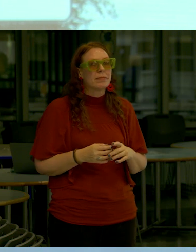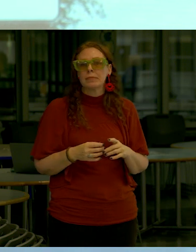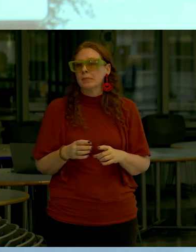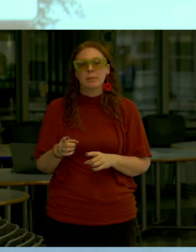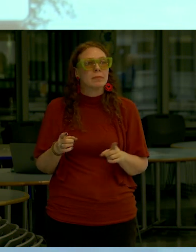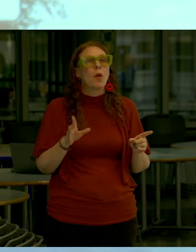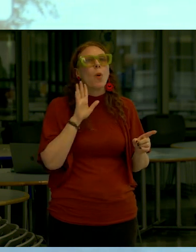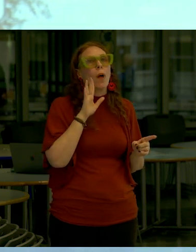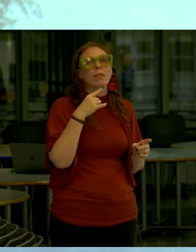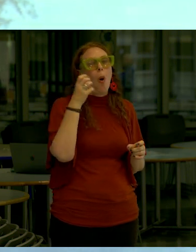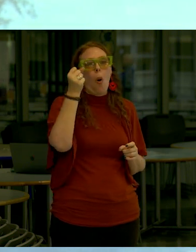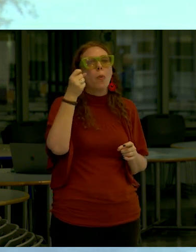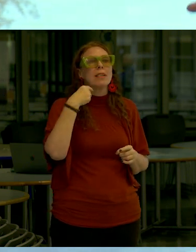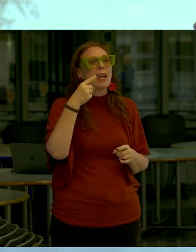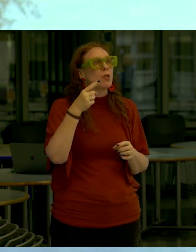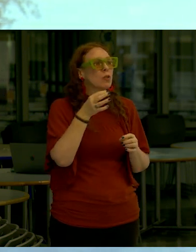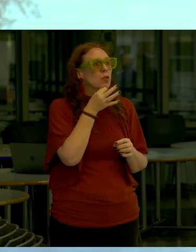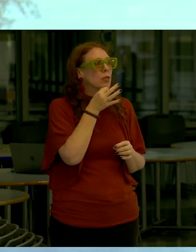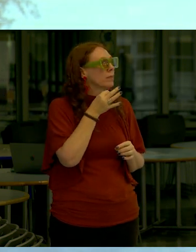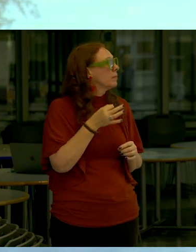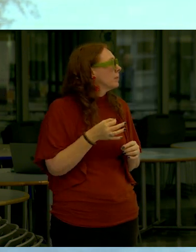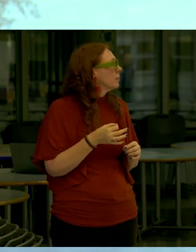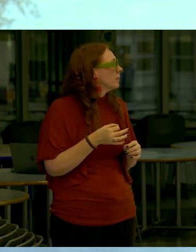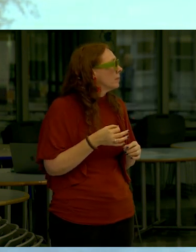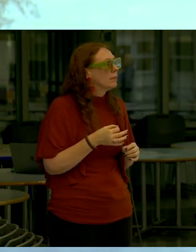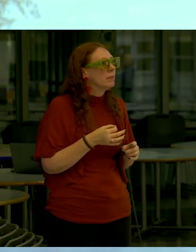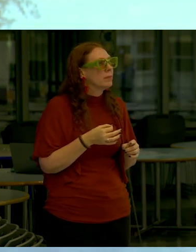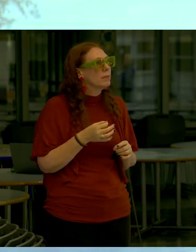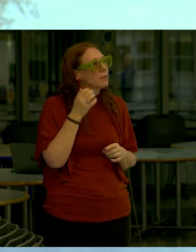tell you about those in a second I'm gonna jump he had a second question